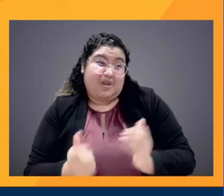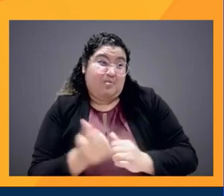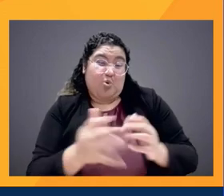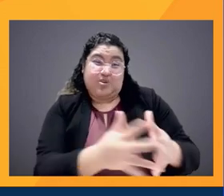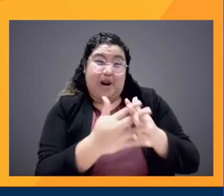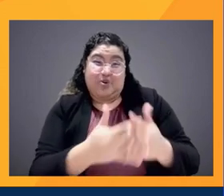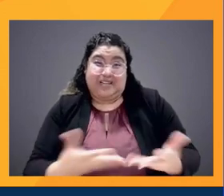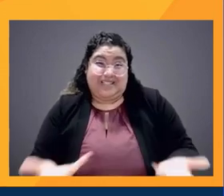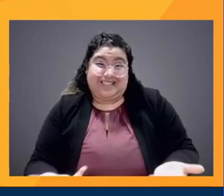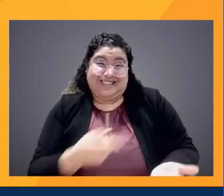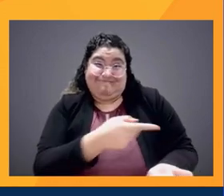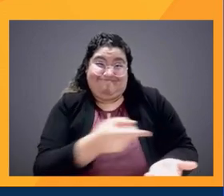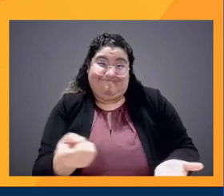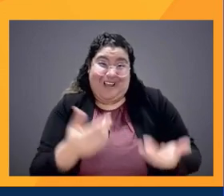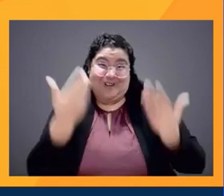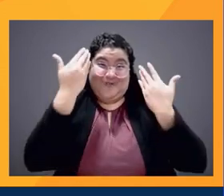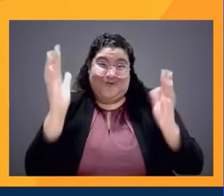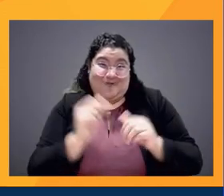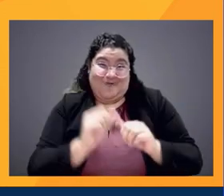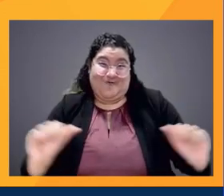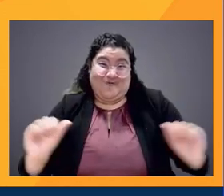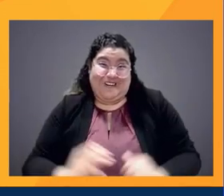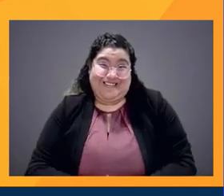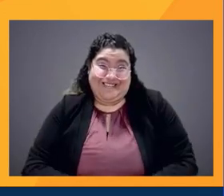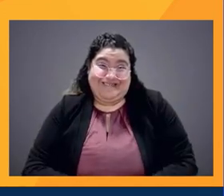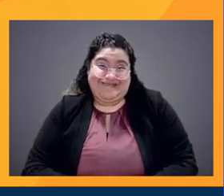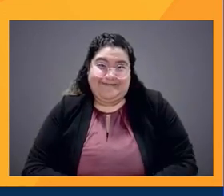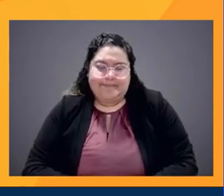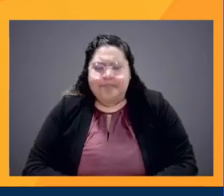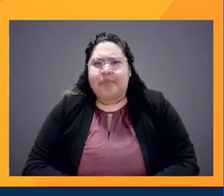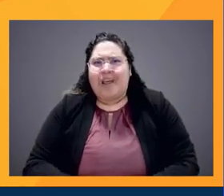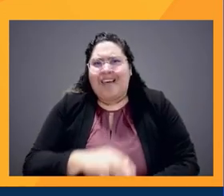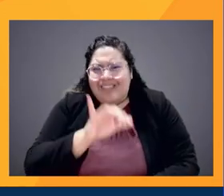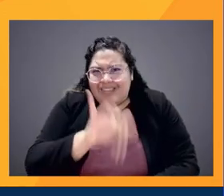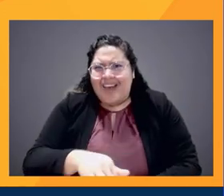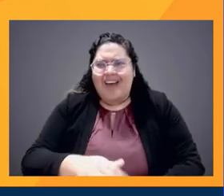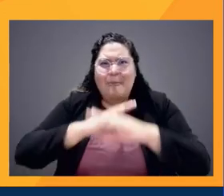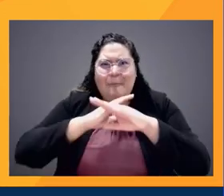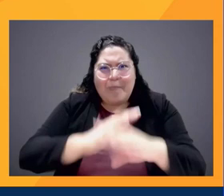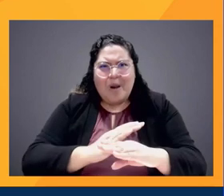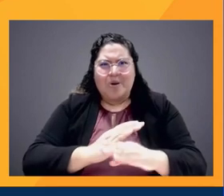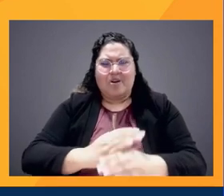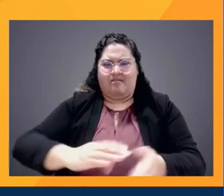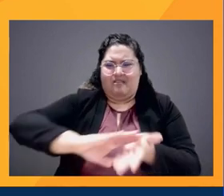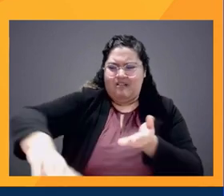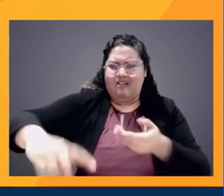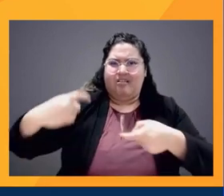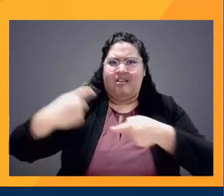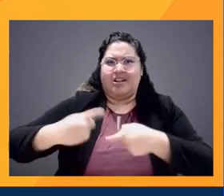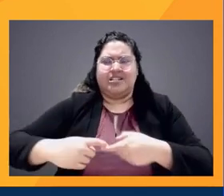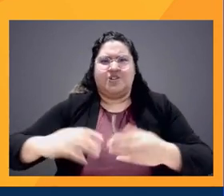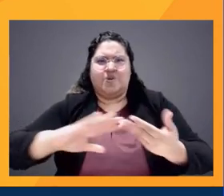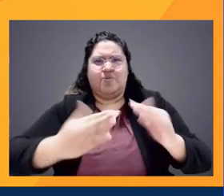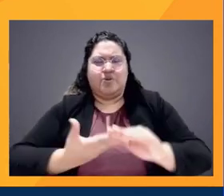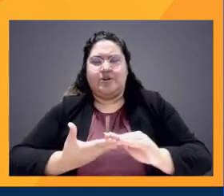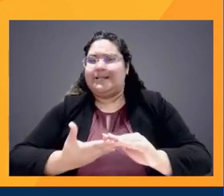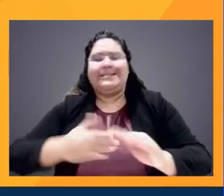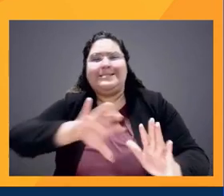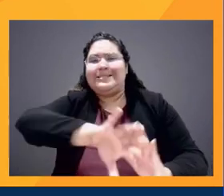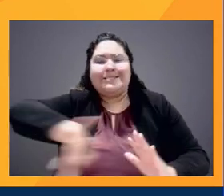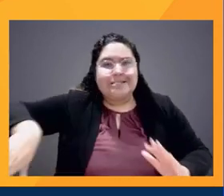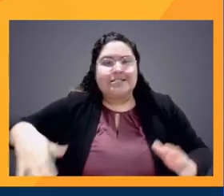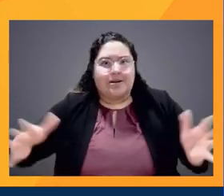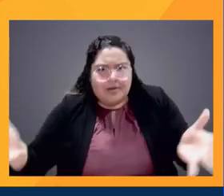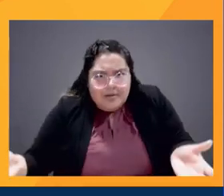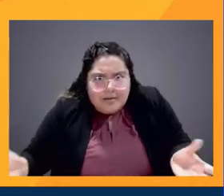same answer. Our mission is to break through these barriers of exclusion and empower Latinos and Latinas to tell our stories. And